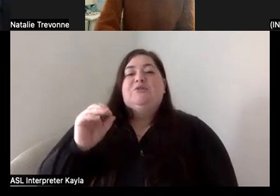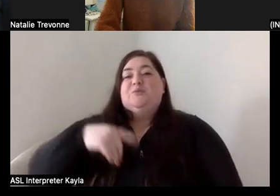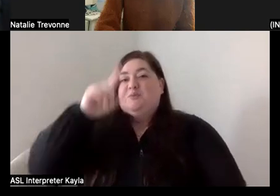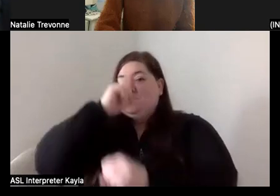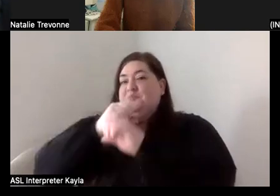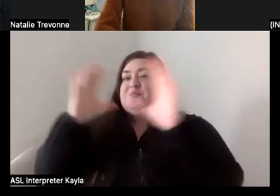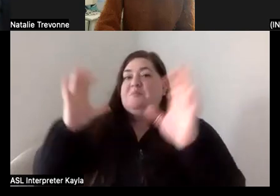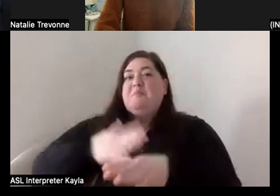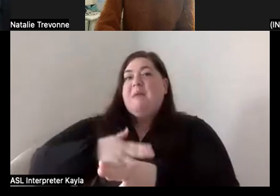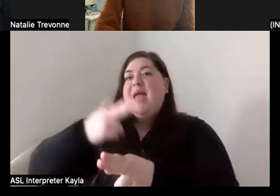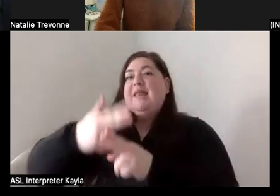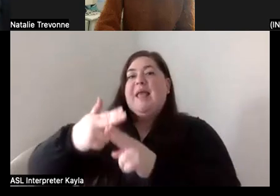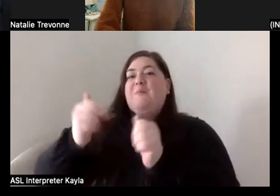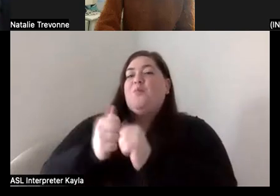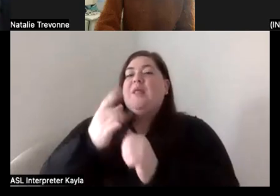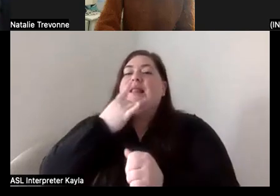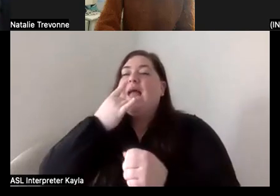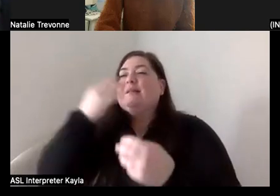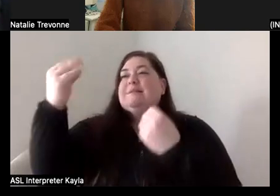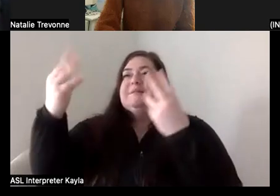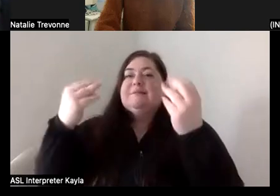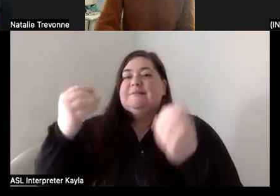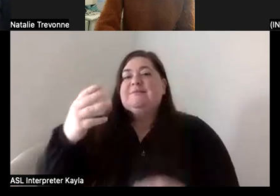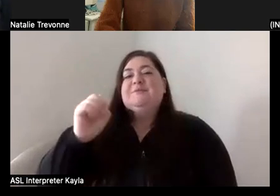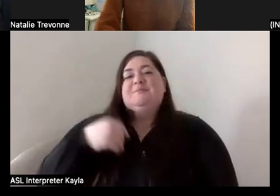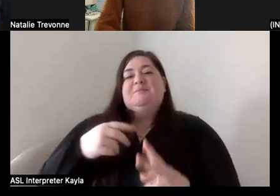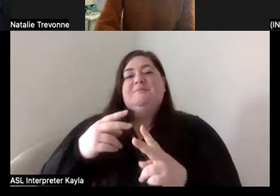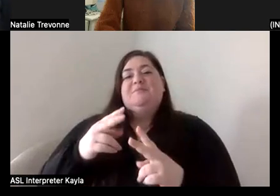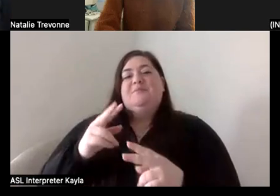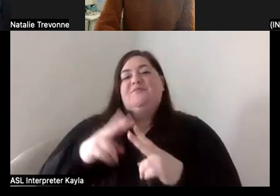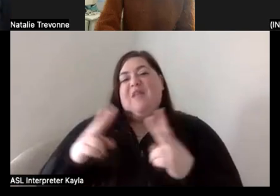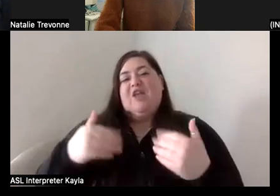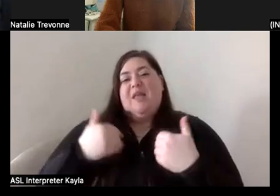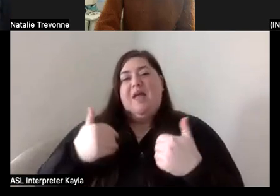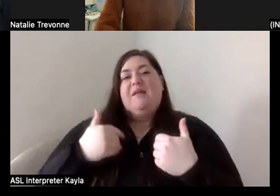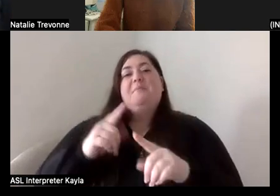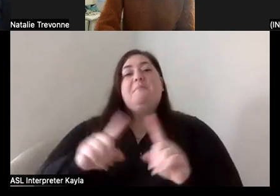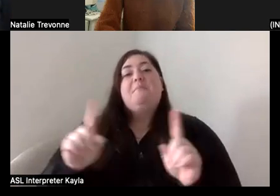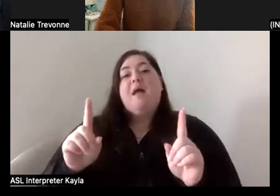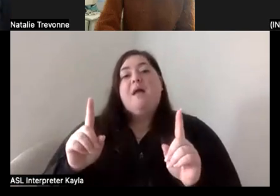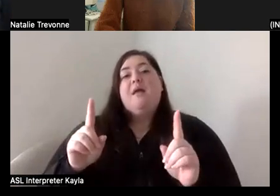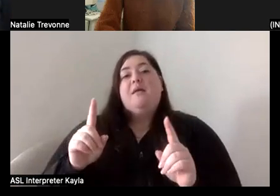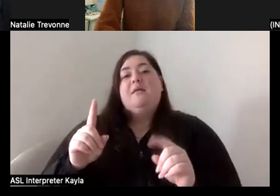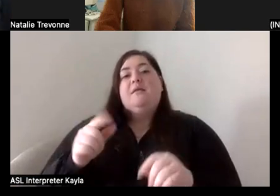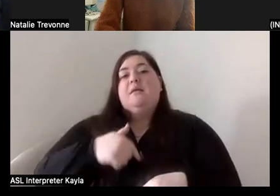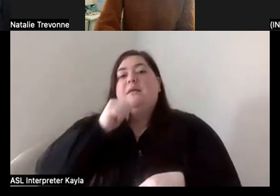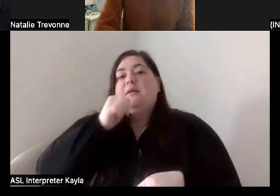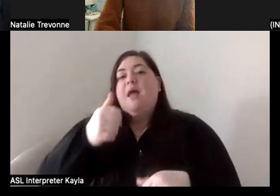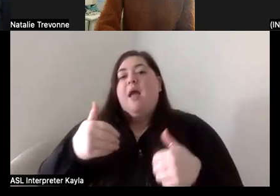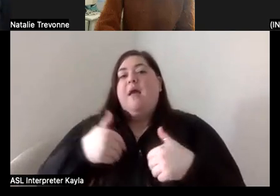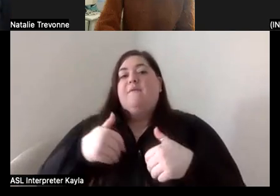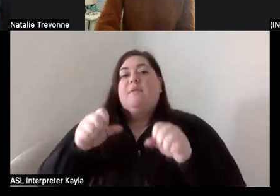name in lights, you know, ever since I was, you know, very much younger. But I really wasn't given the opportunity